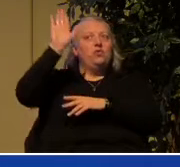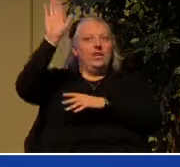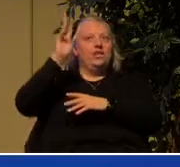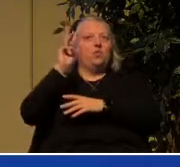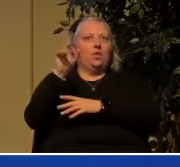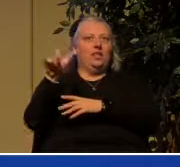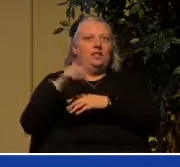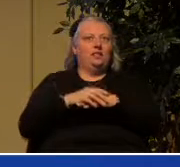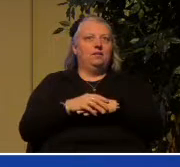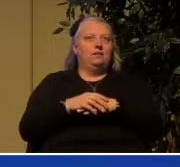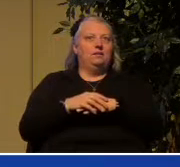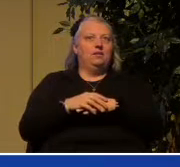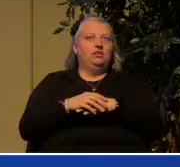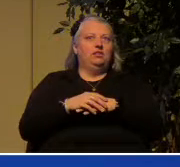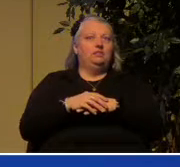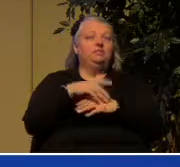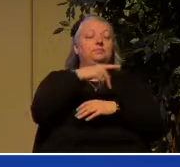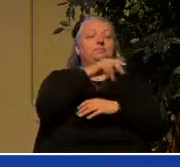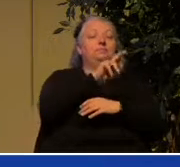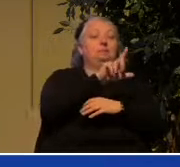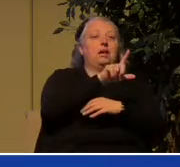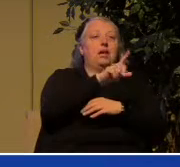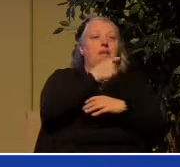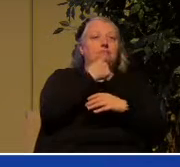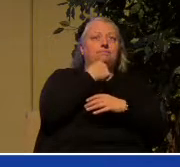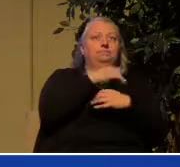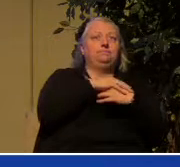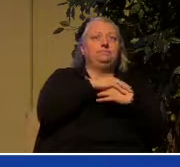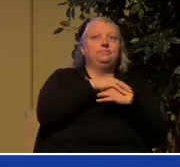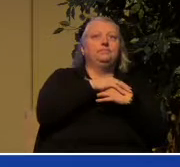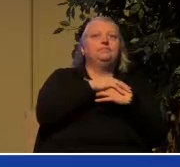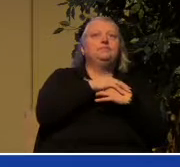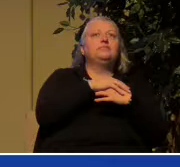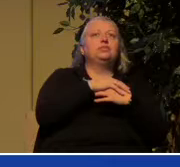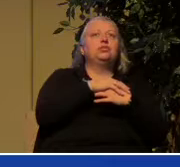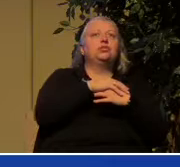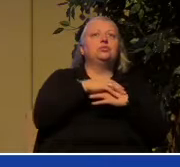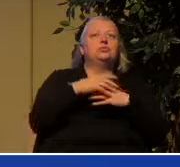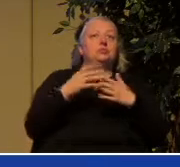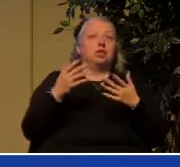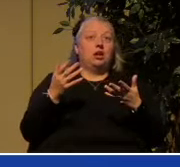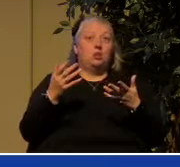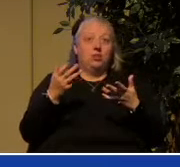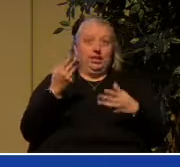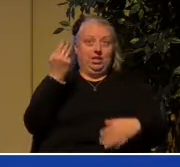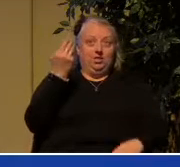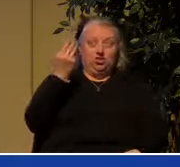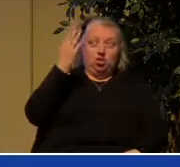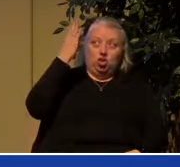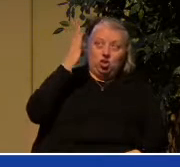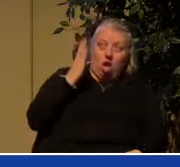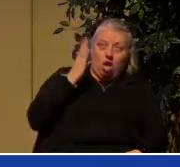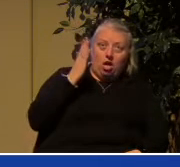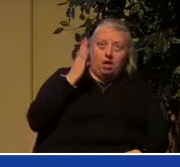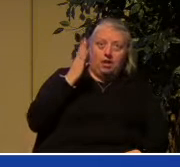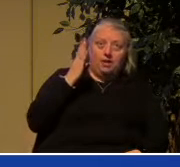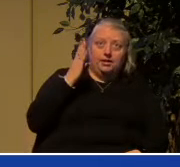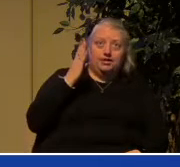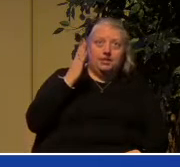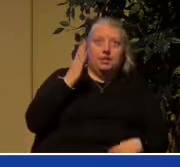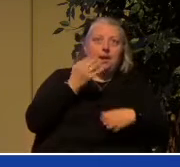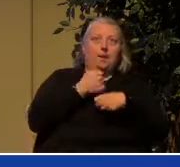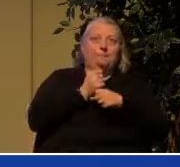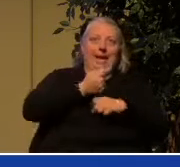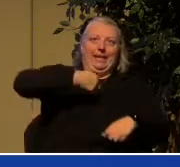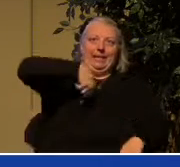Paul speaking he says it is God who makes both us and you stand firm in Christ